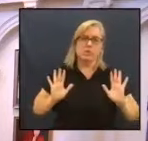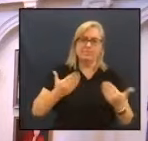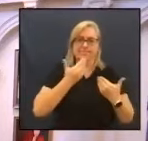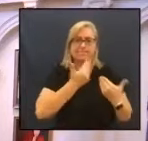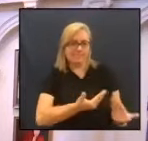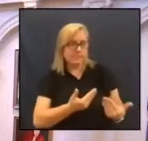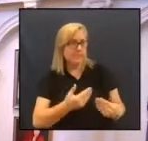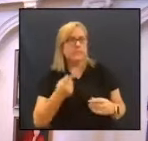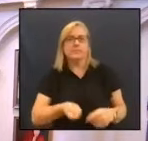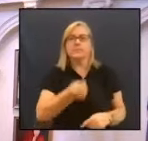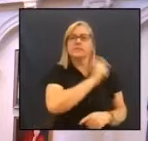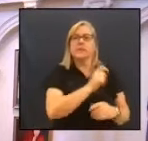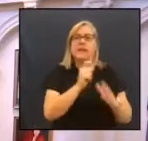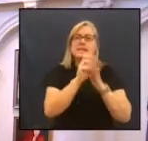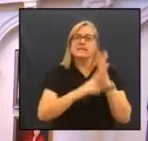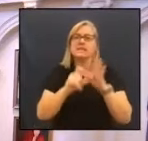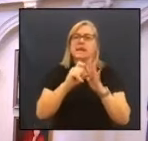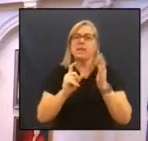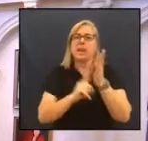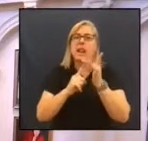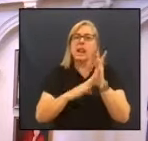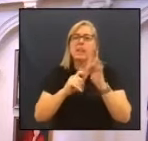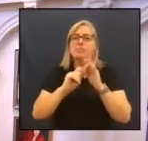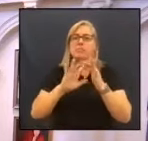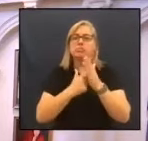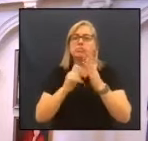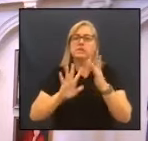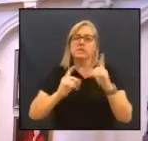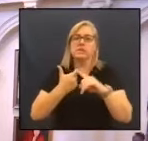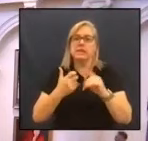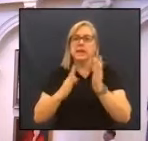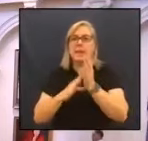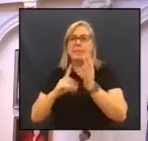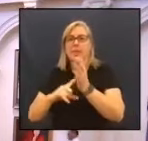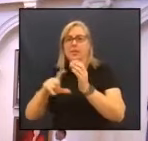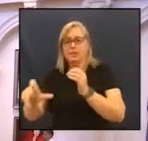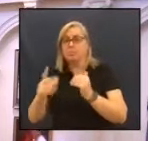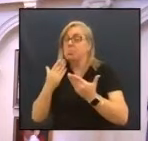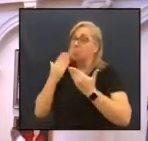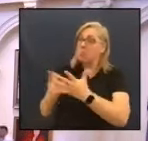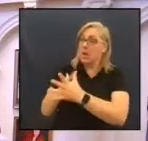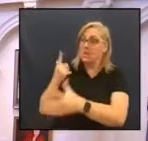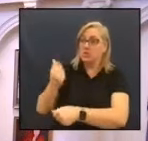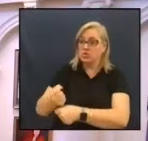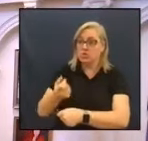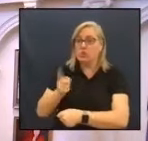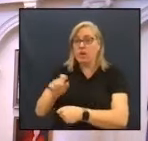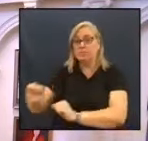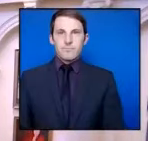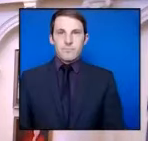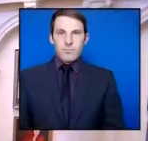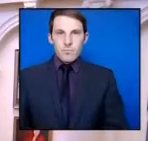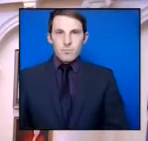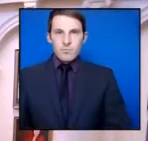I'll pass the call to Mr David Lembrick, MLC. Thank you, Chair. Thank you, the TD General and team. I'd like to ask my first